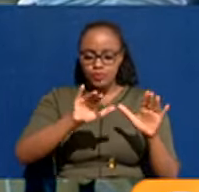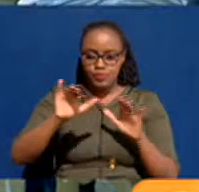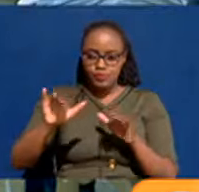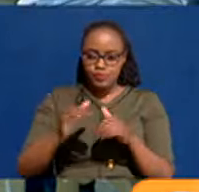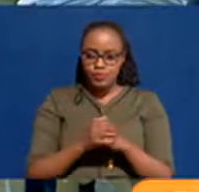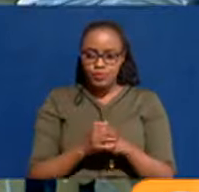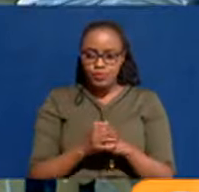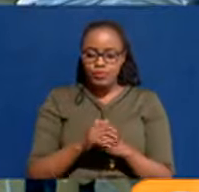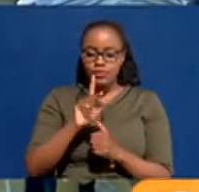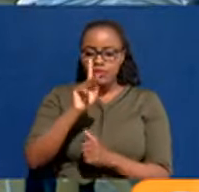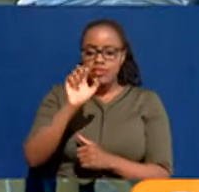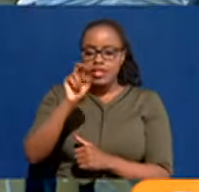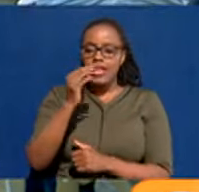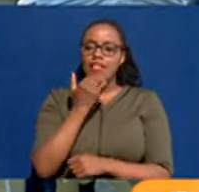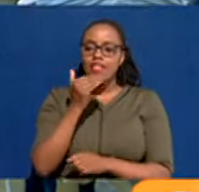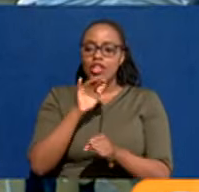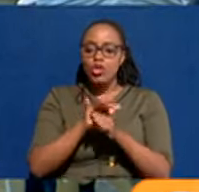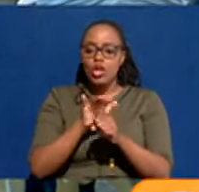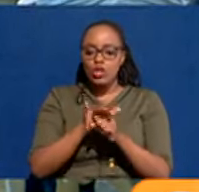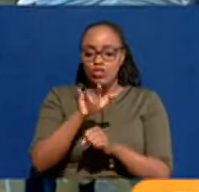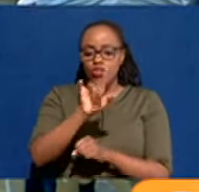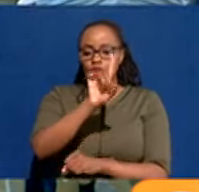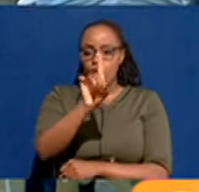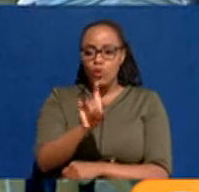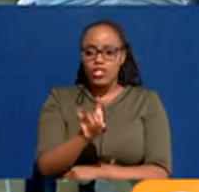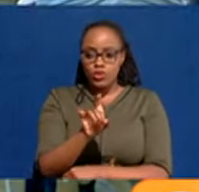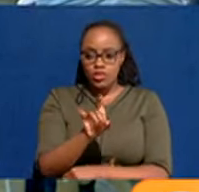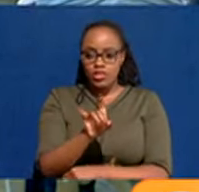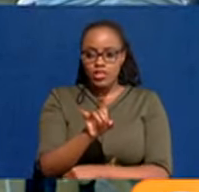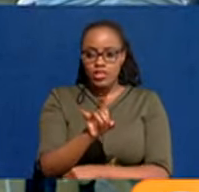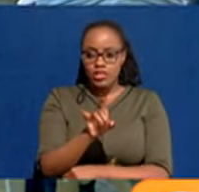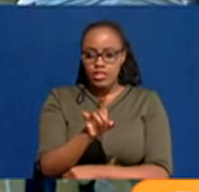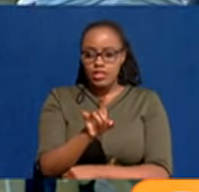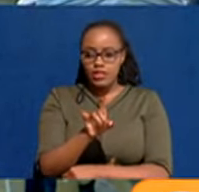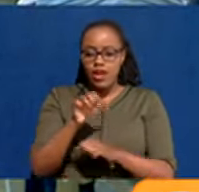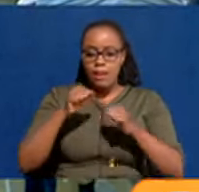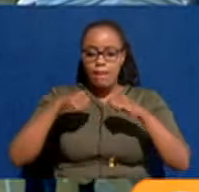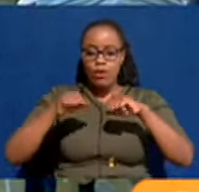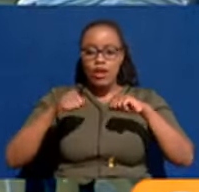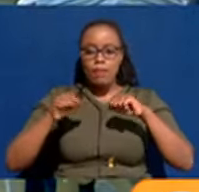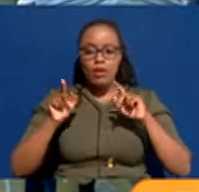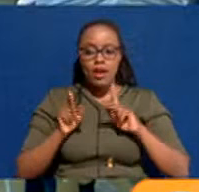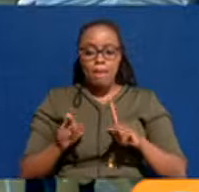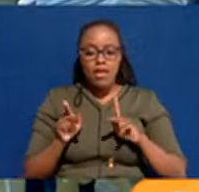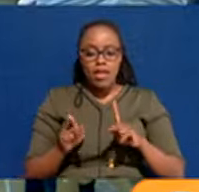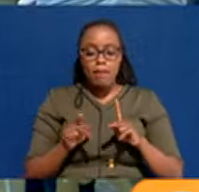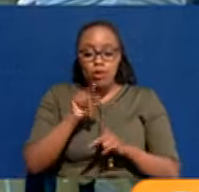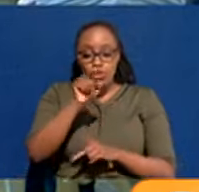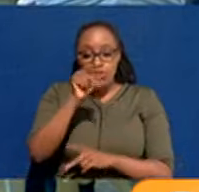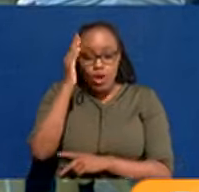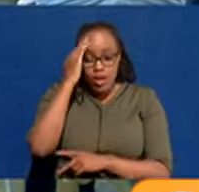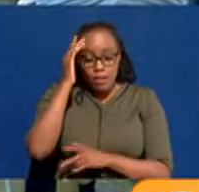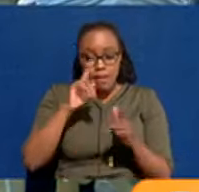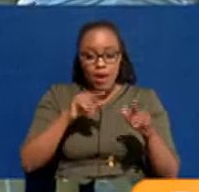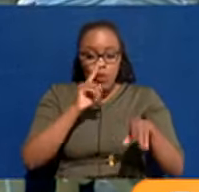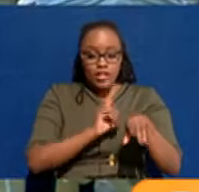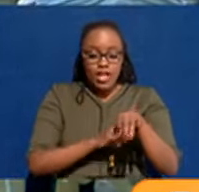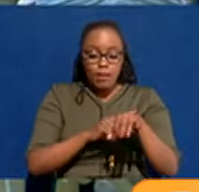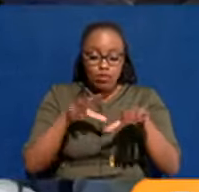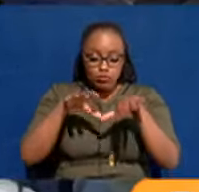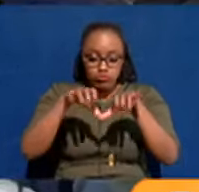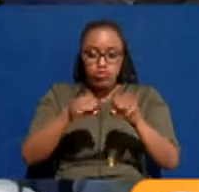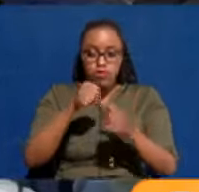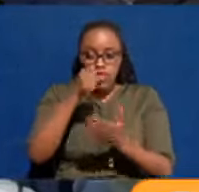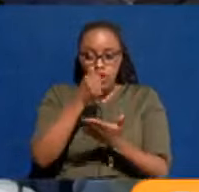Ken, thank you so much for your question on Boda Boda. Remember, when we got into office,